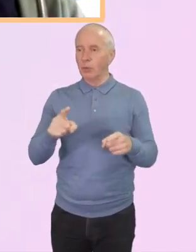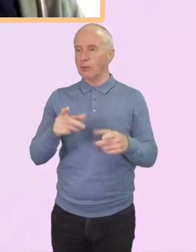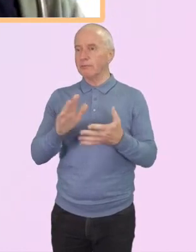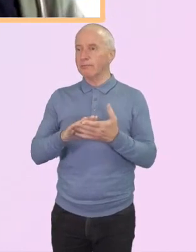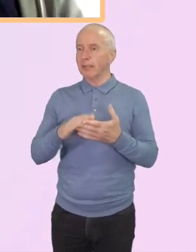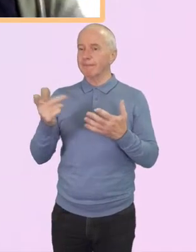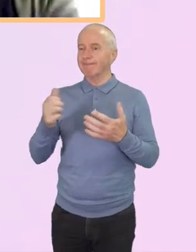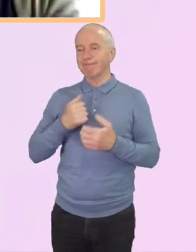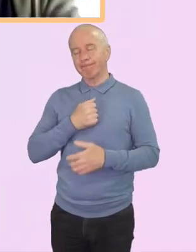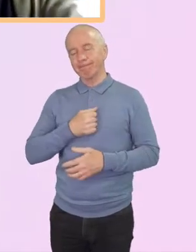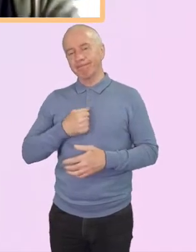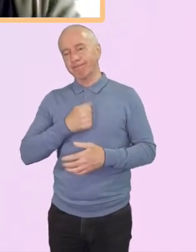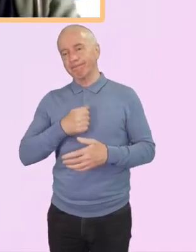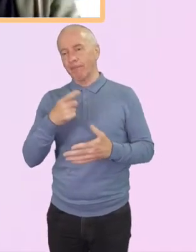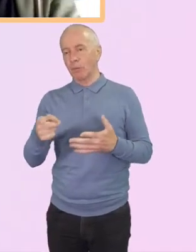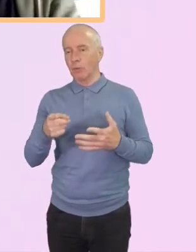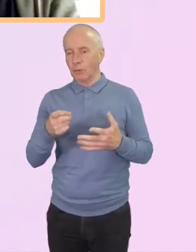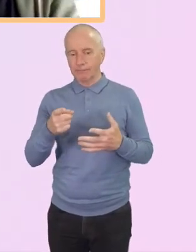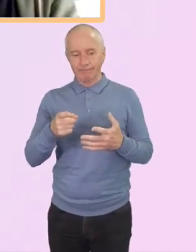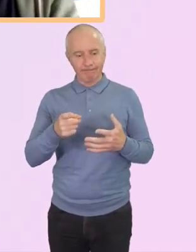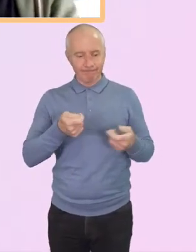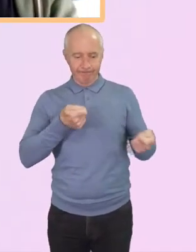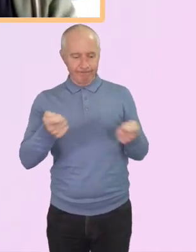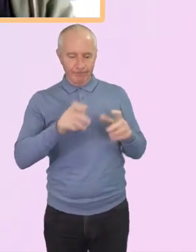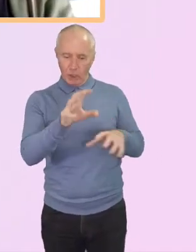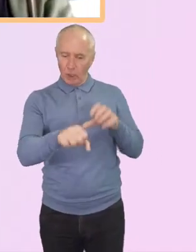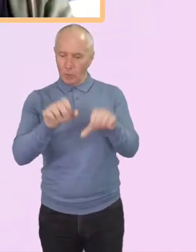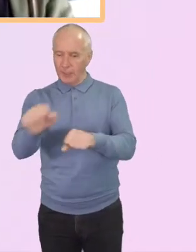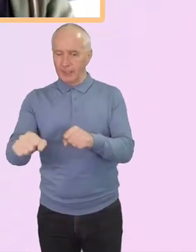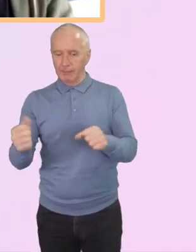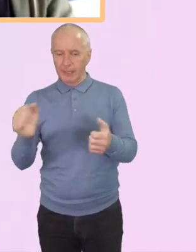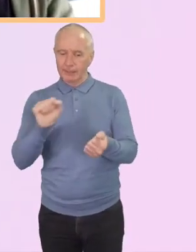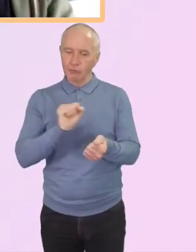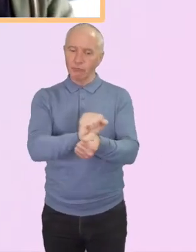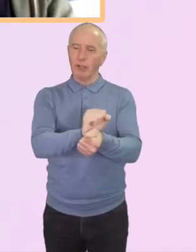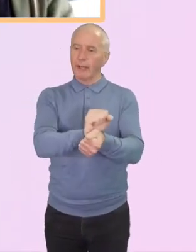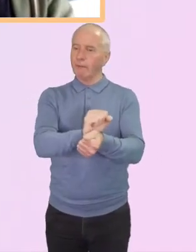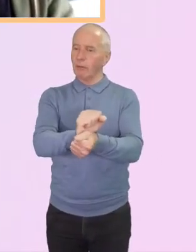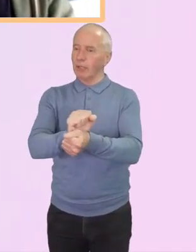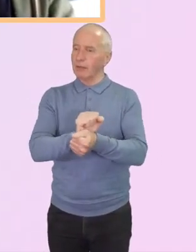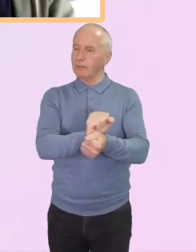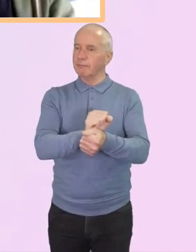and slavery? Should we Baptists be advocates for reparations?